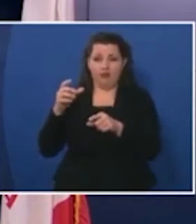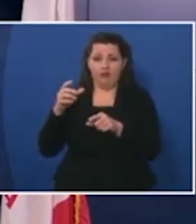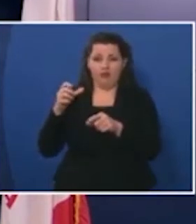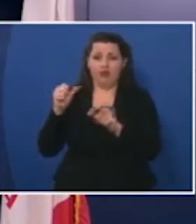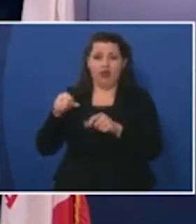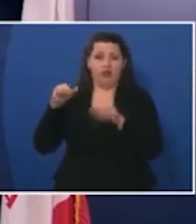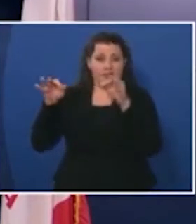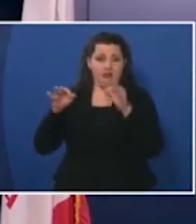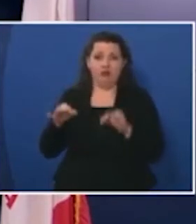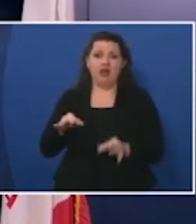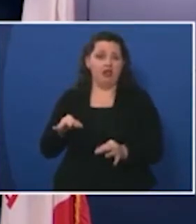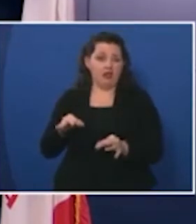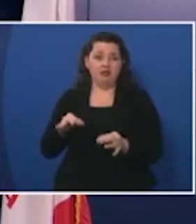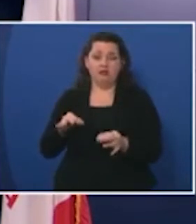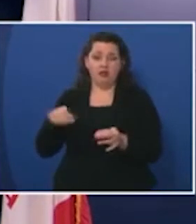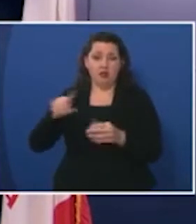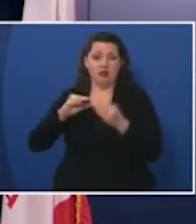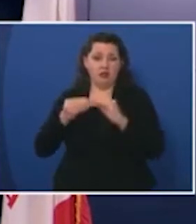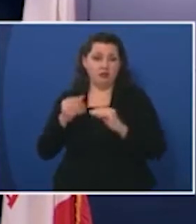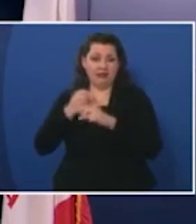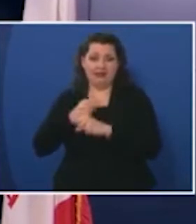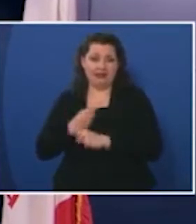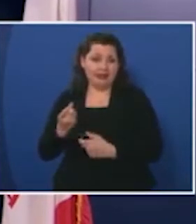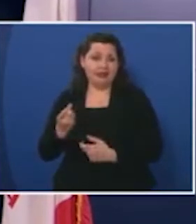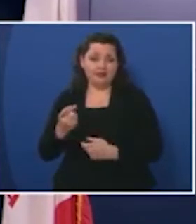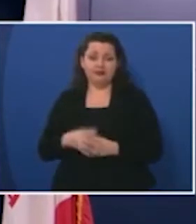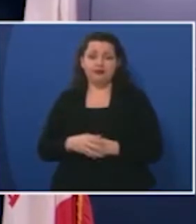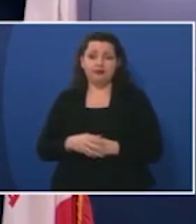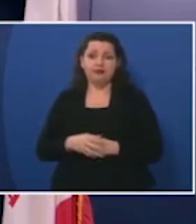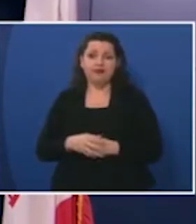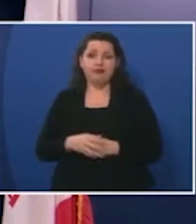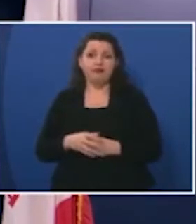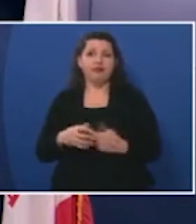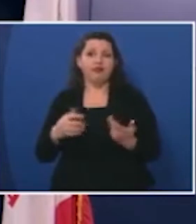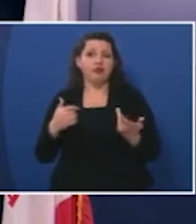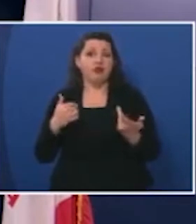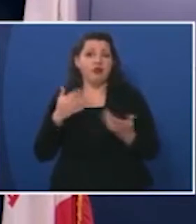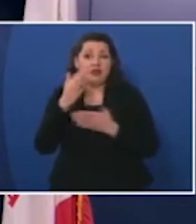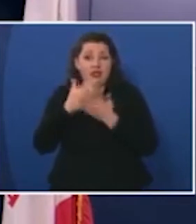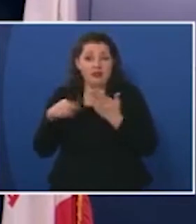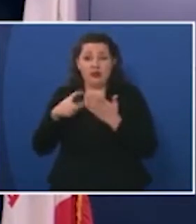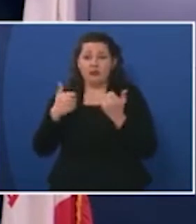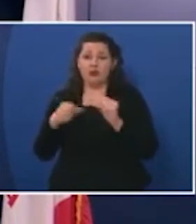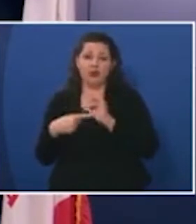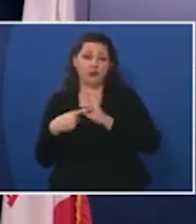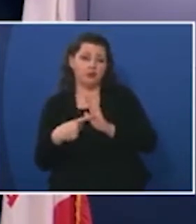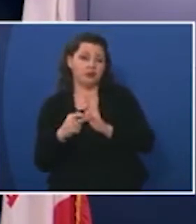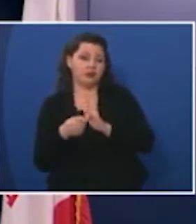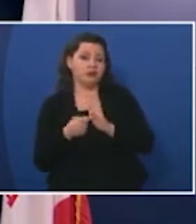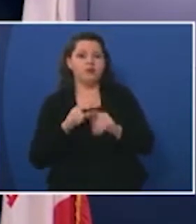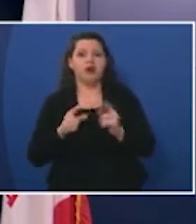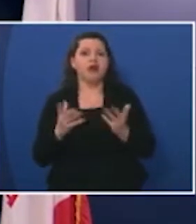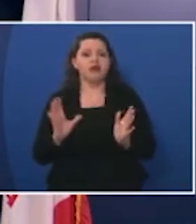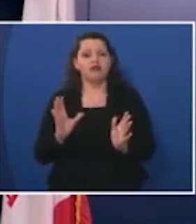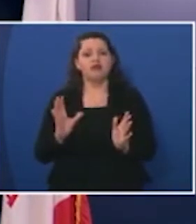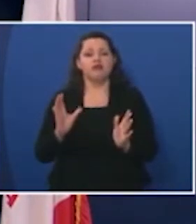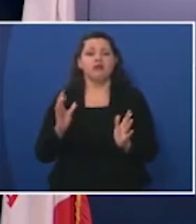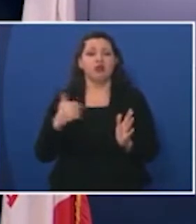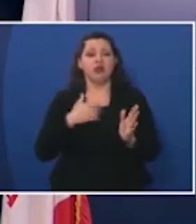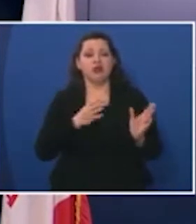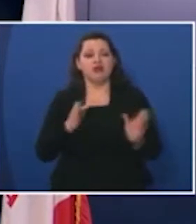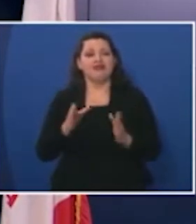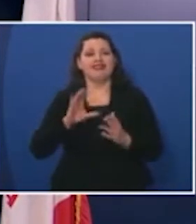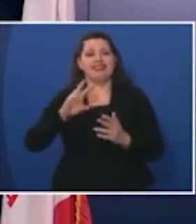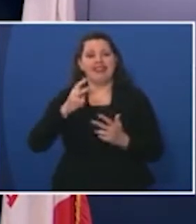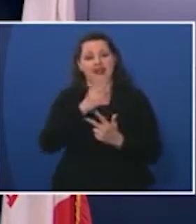walk through um any of those statistics with you so we try to highlight some of them but we're really talking about you know as we move into the